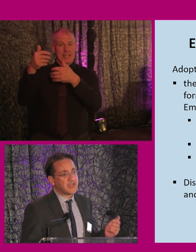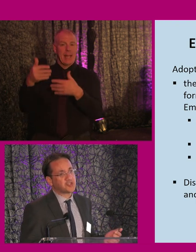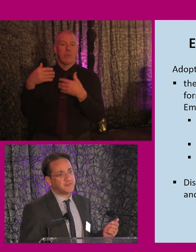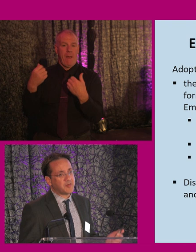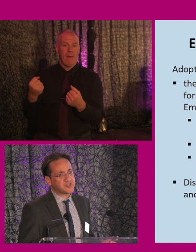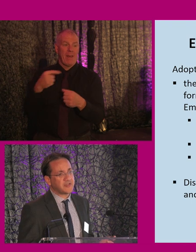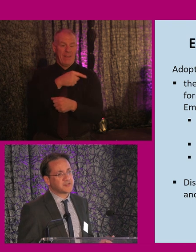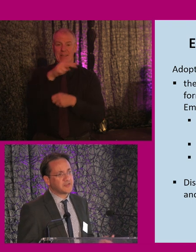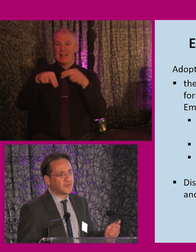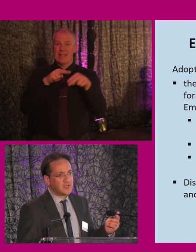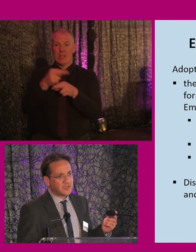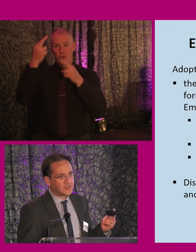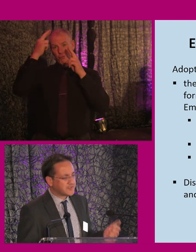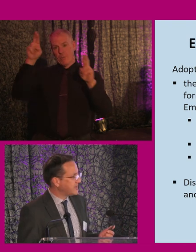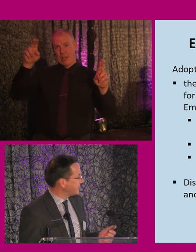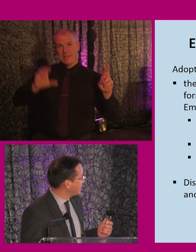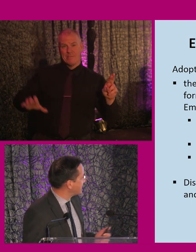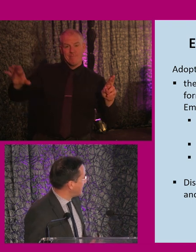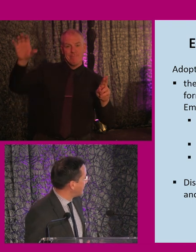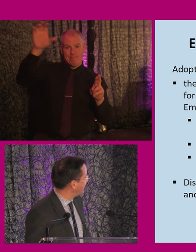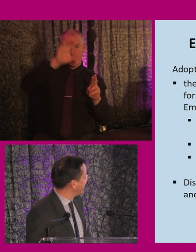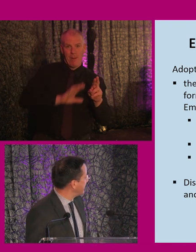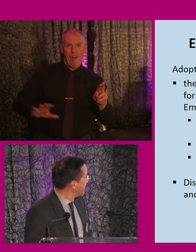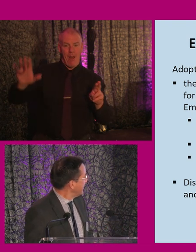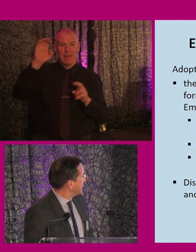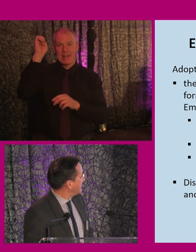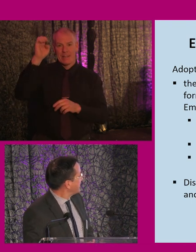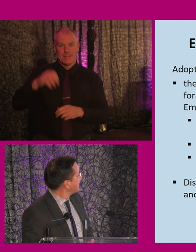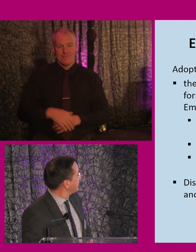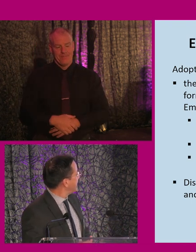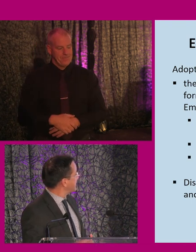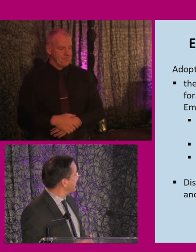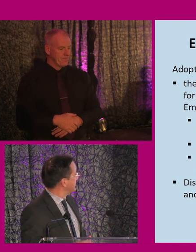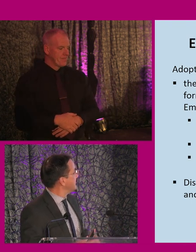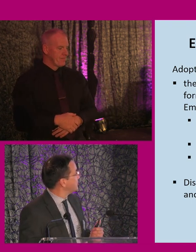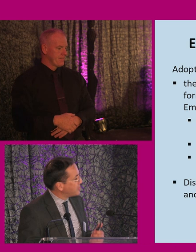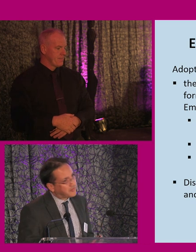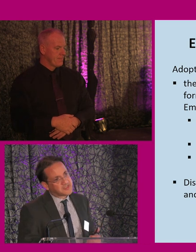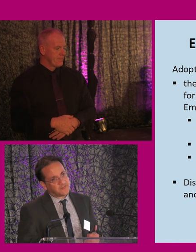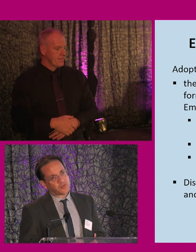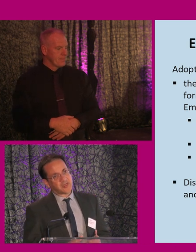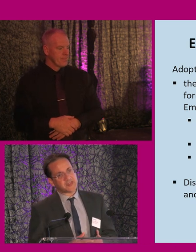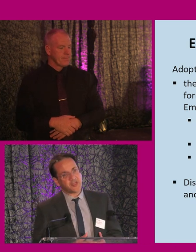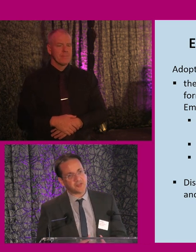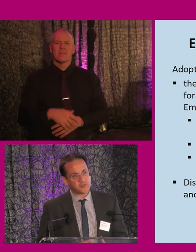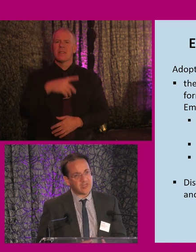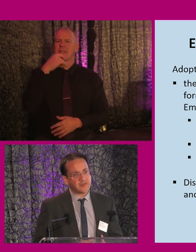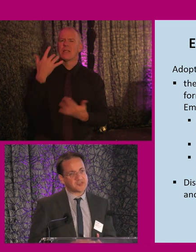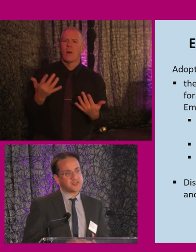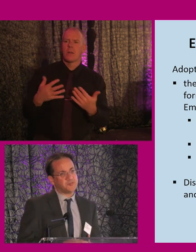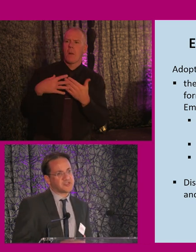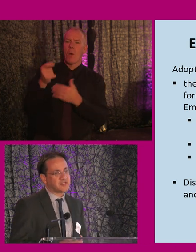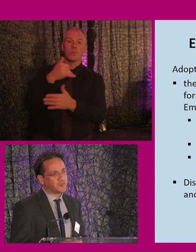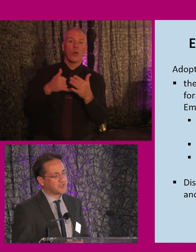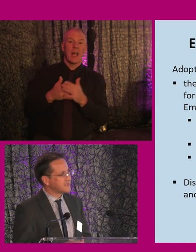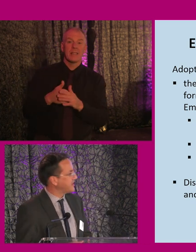this is nationally representative data across the whole of Britain. Now what it suggests is that the majority of organisations, well over